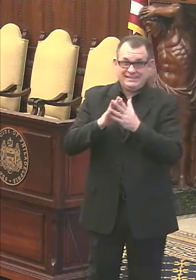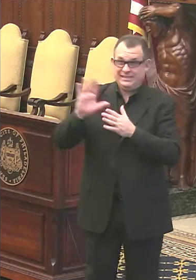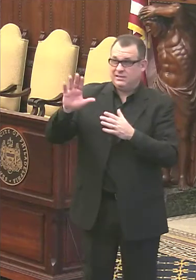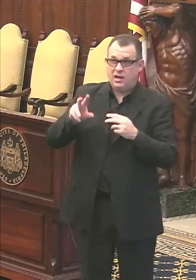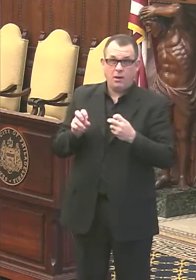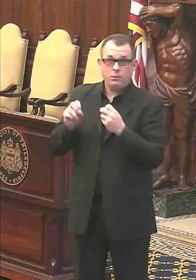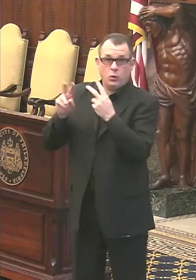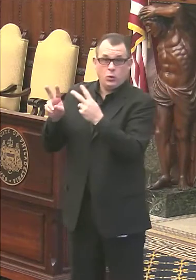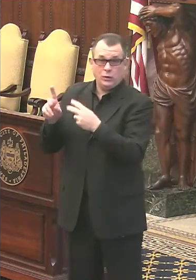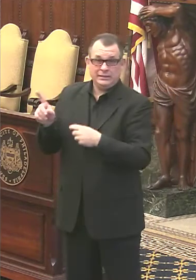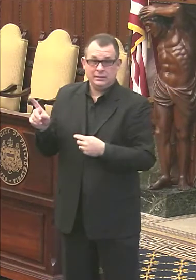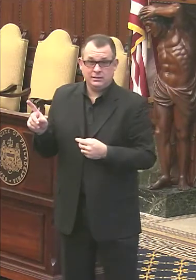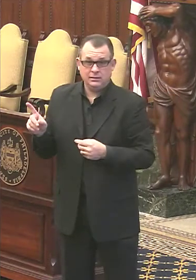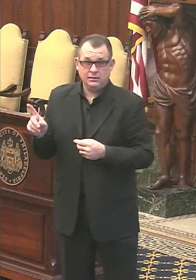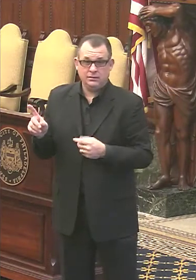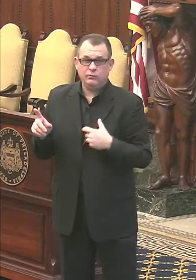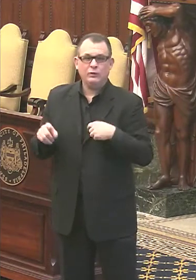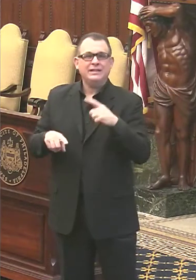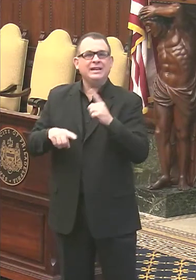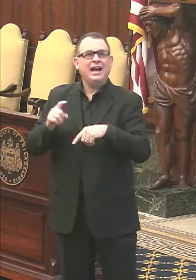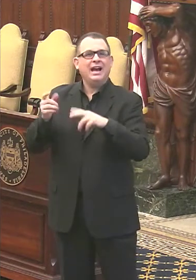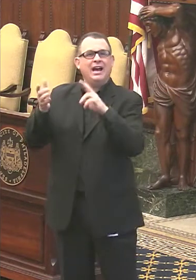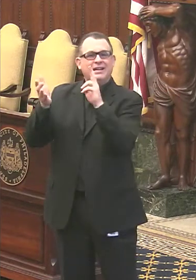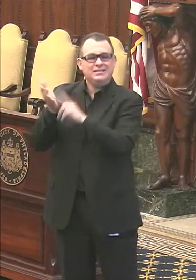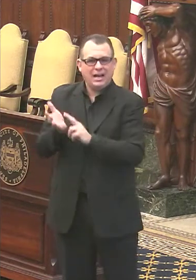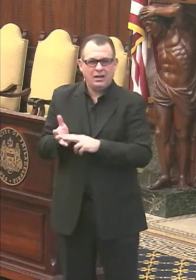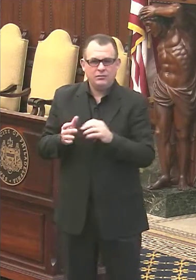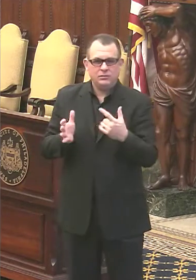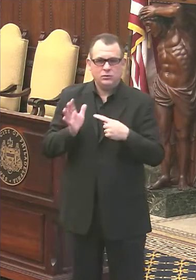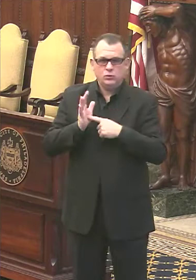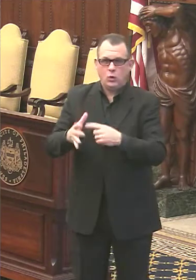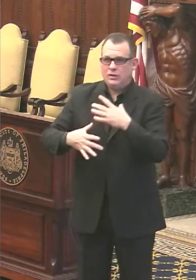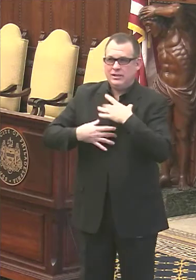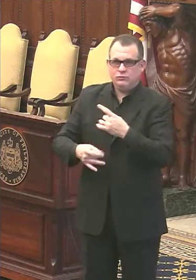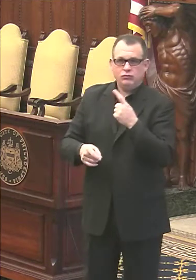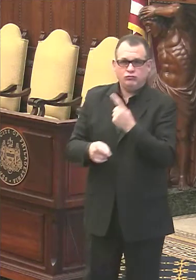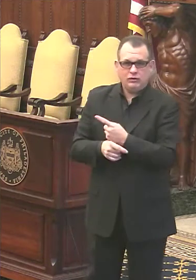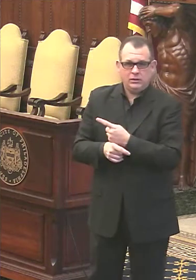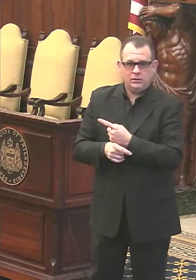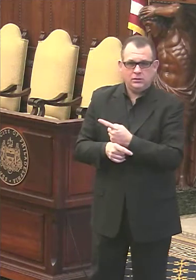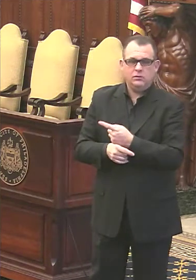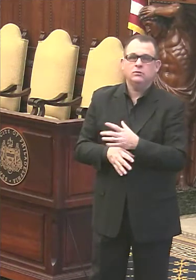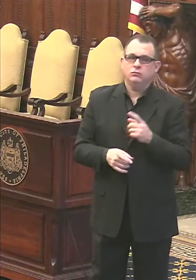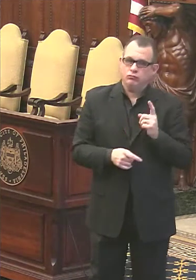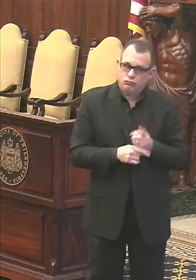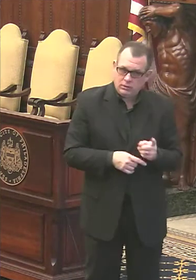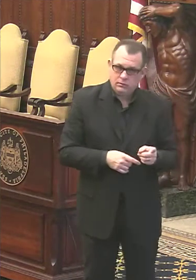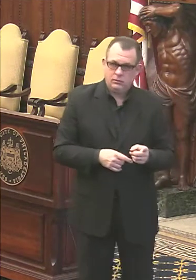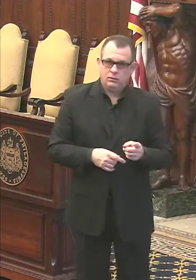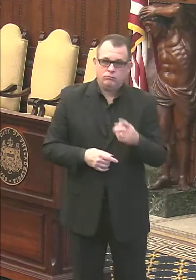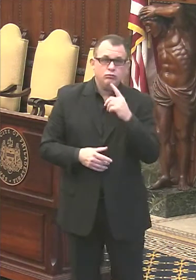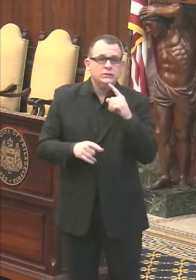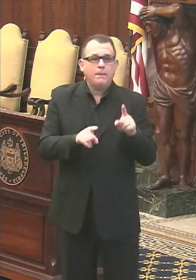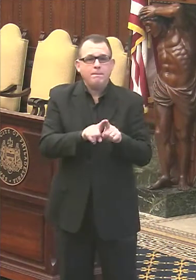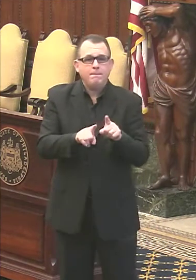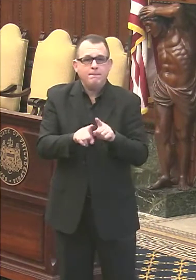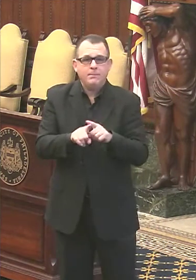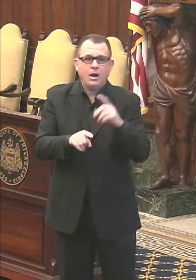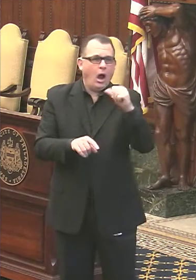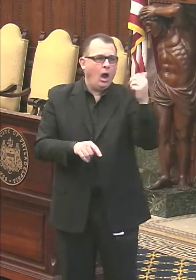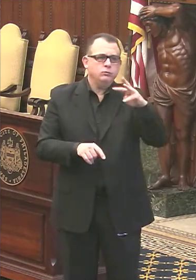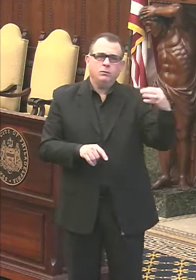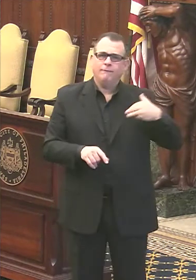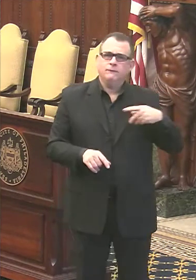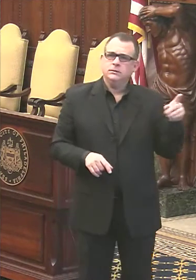said you can't really directly sign up. You can only just show interest. Right. That was the same as the websites that these other organizations